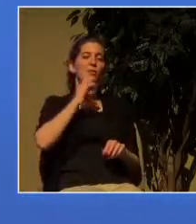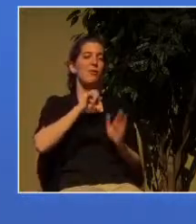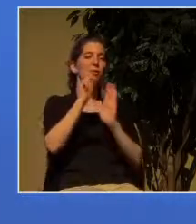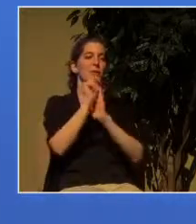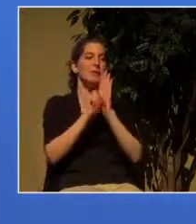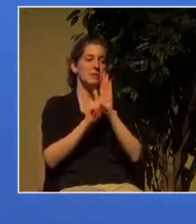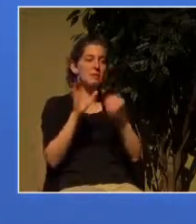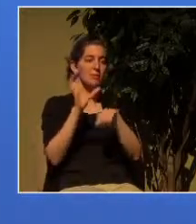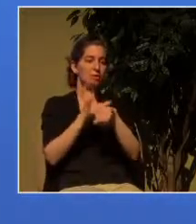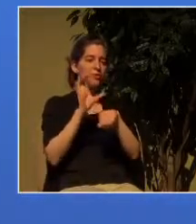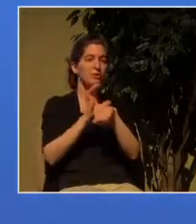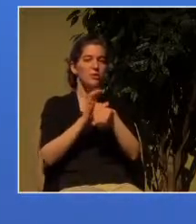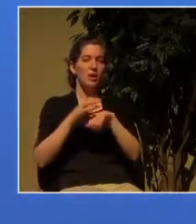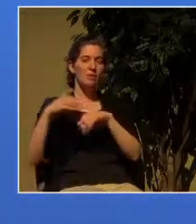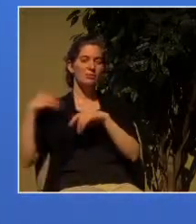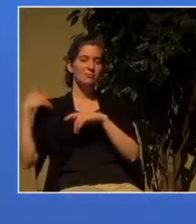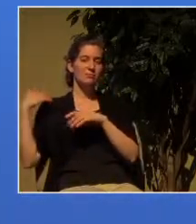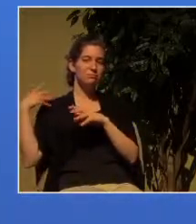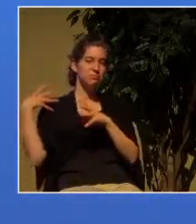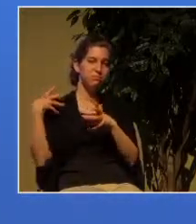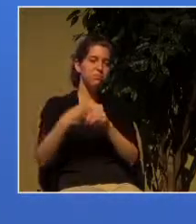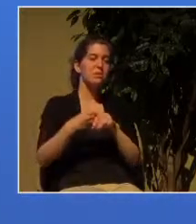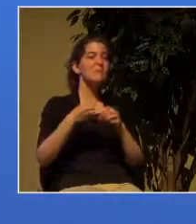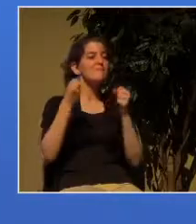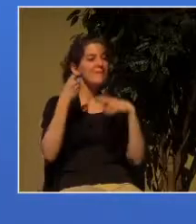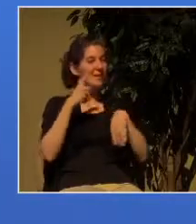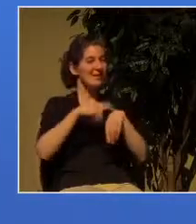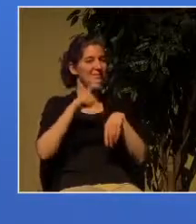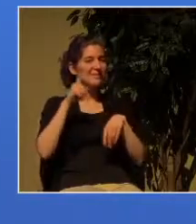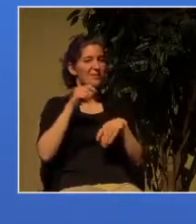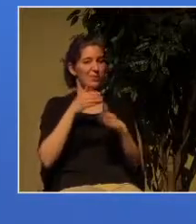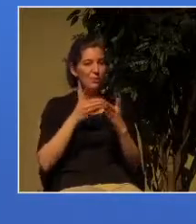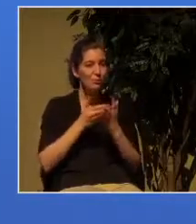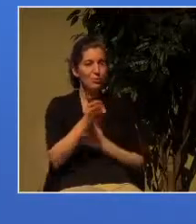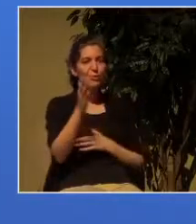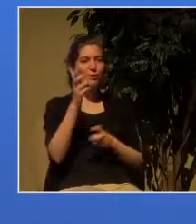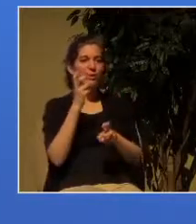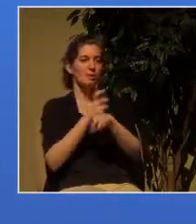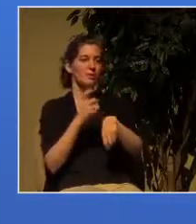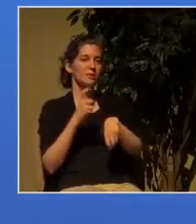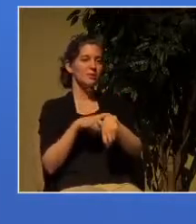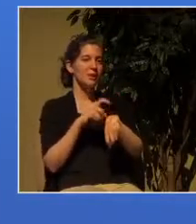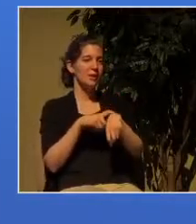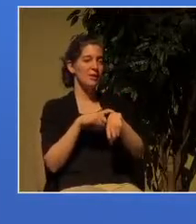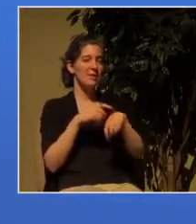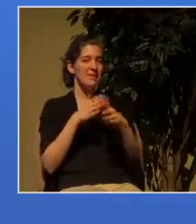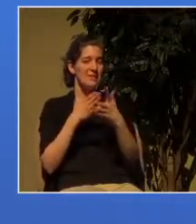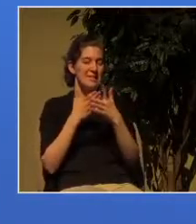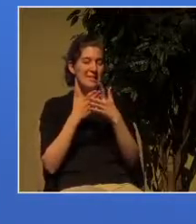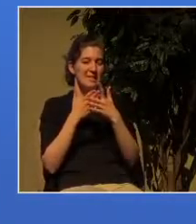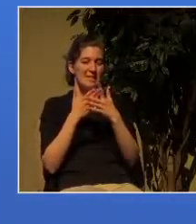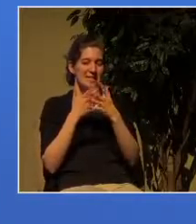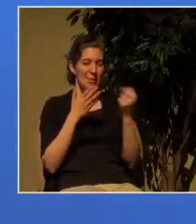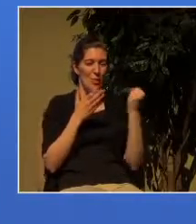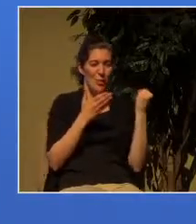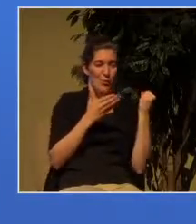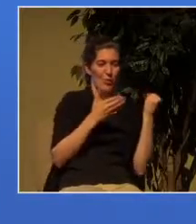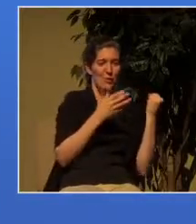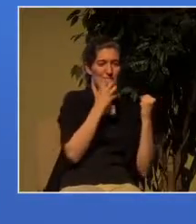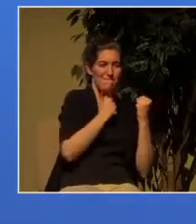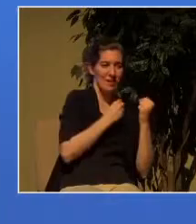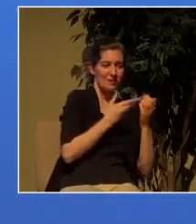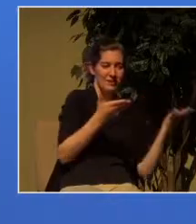to let go of the things that we hold on to so dearly and so Peter again